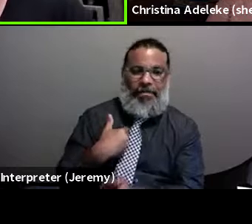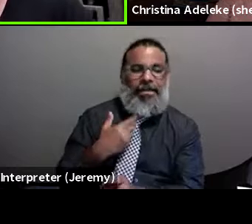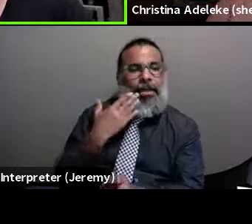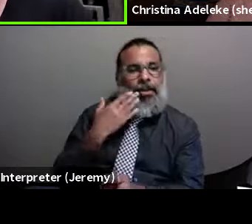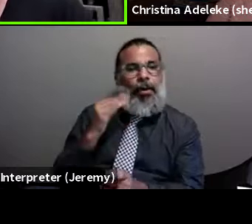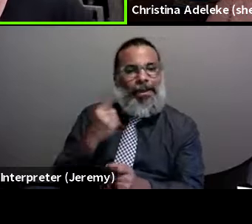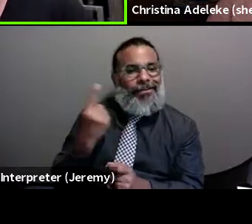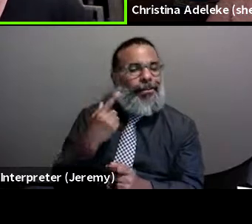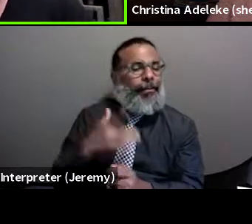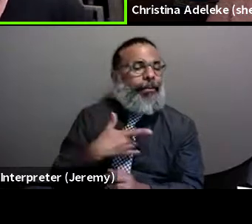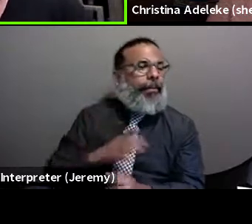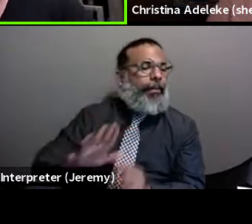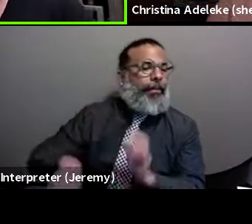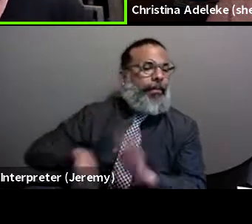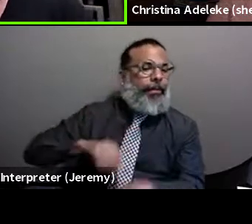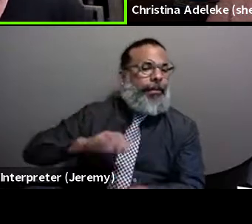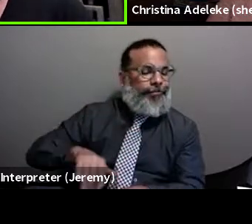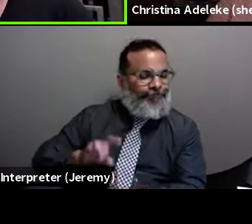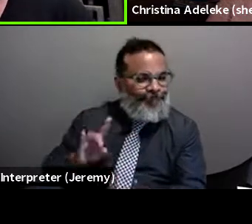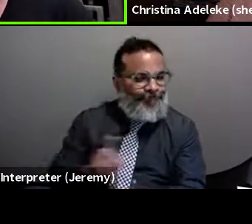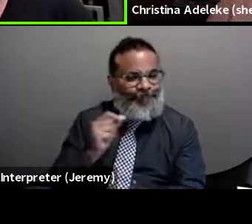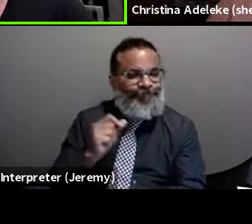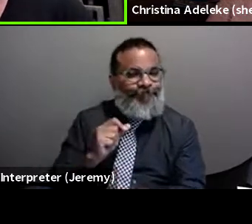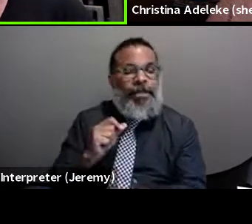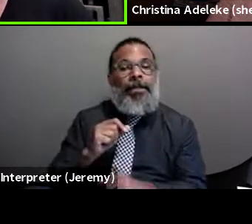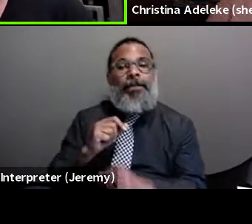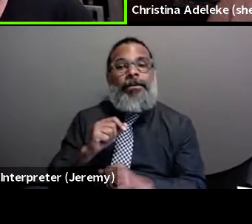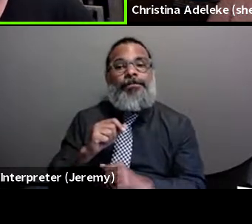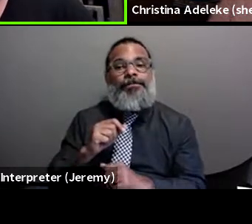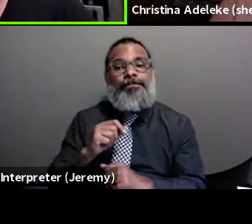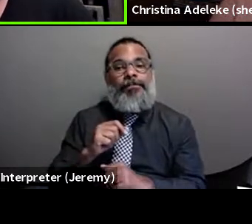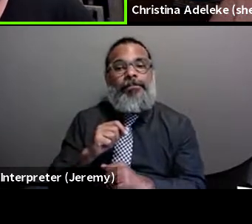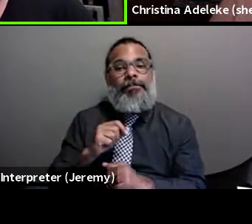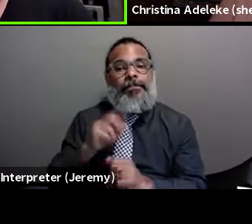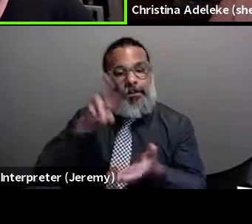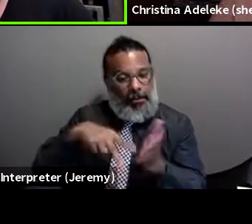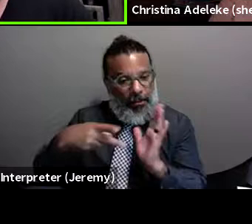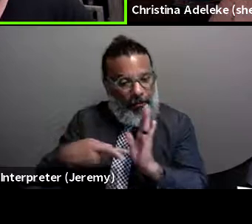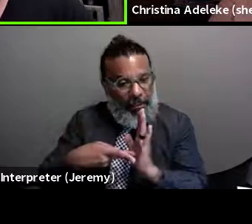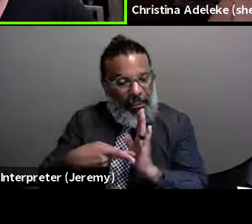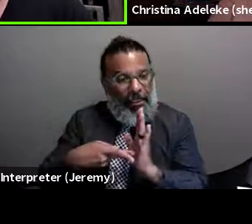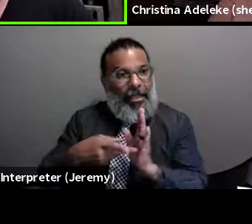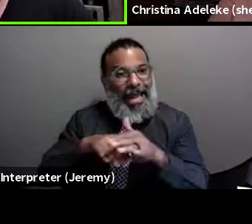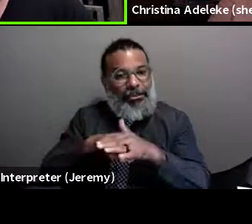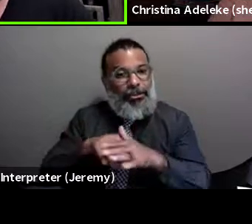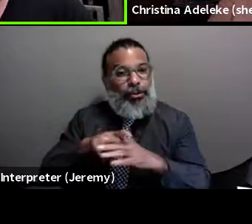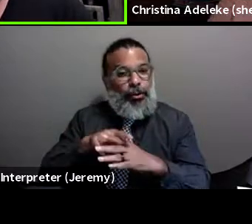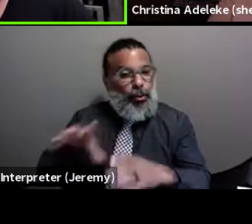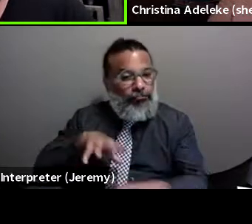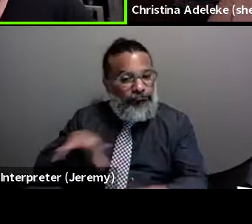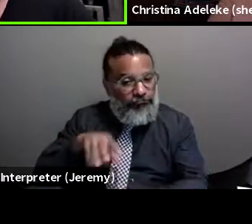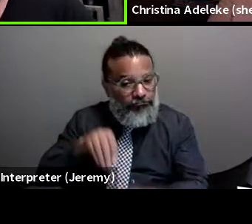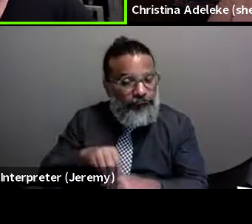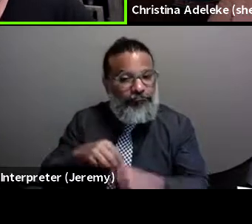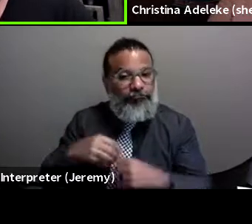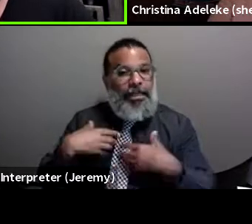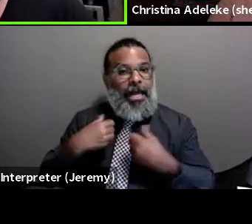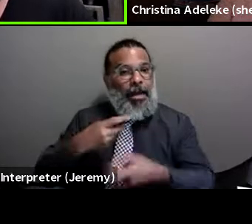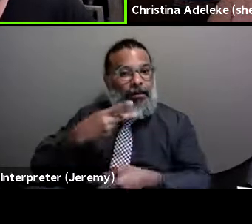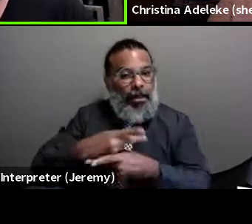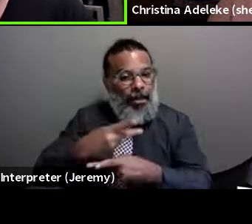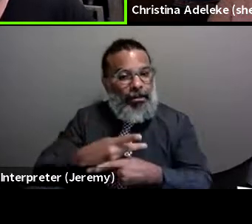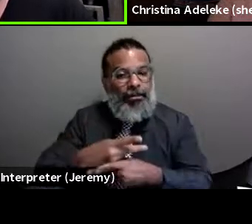that falls by the wayside. You know, it would mean access to comprehensive health coverage that would help the